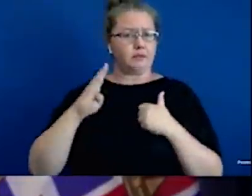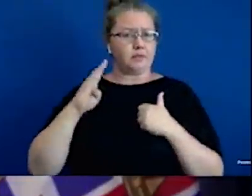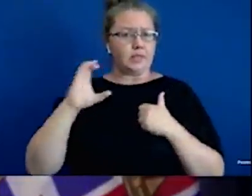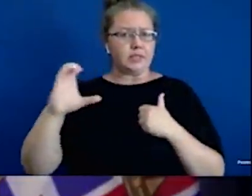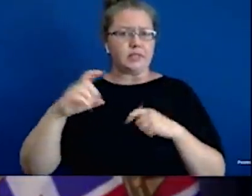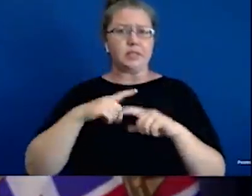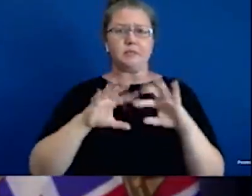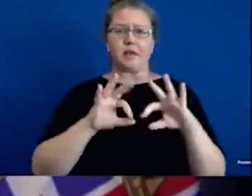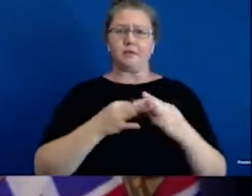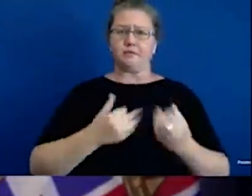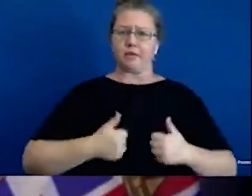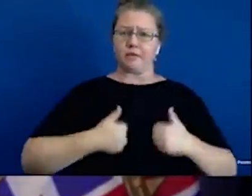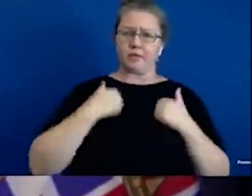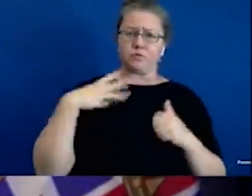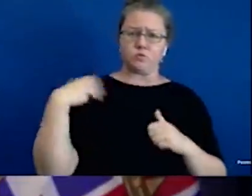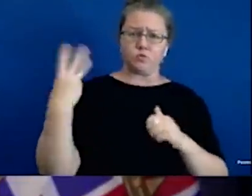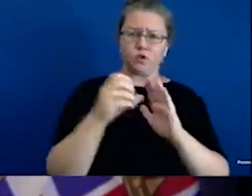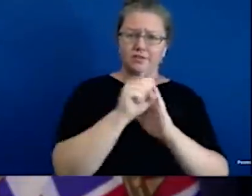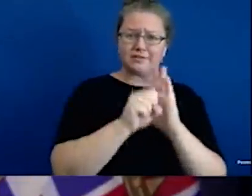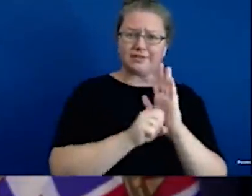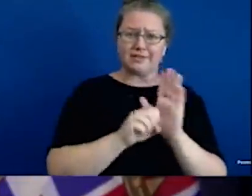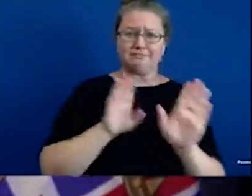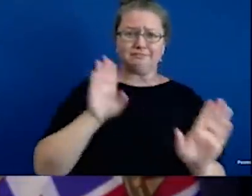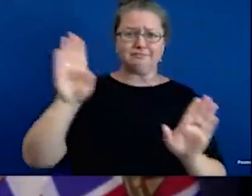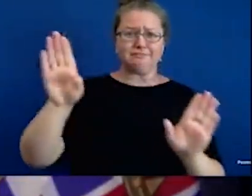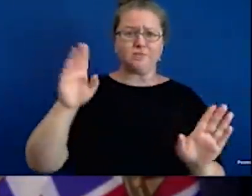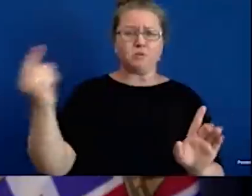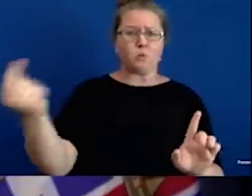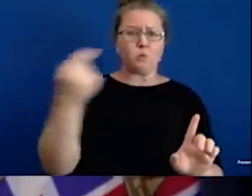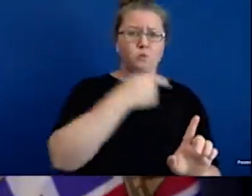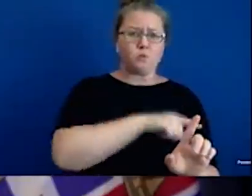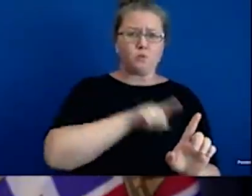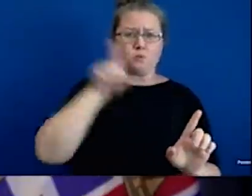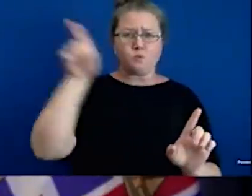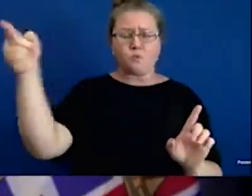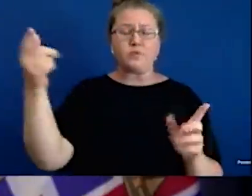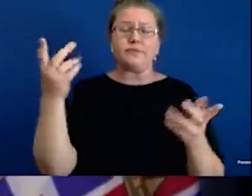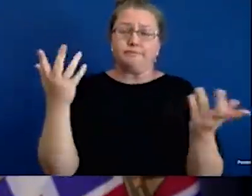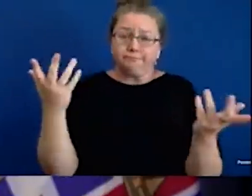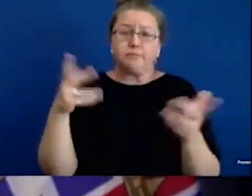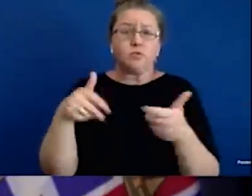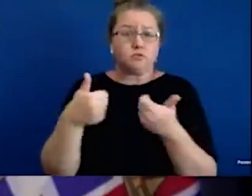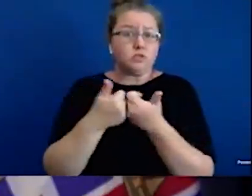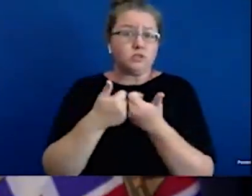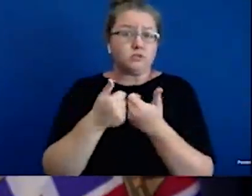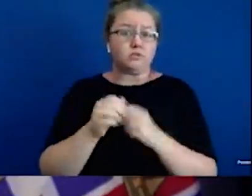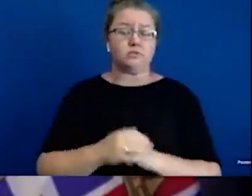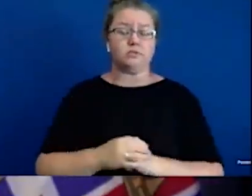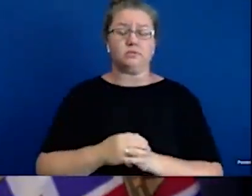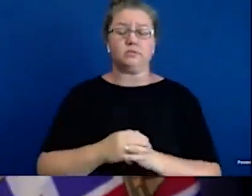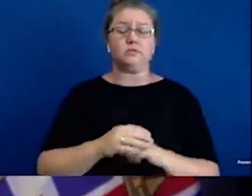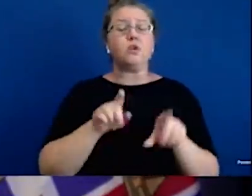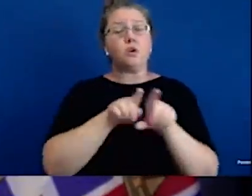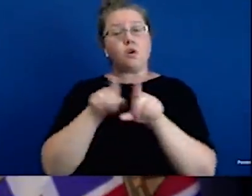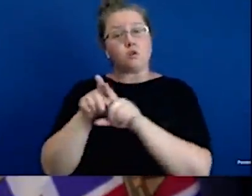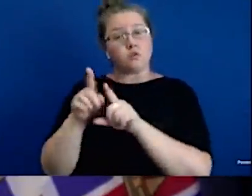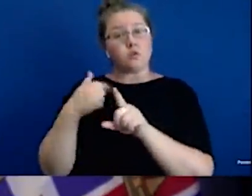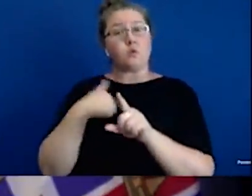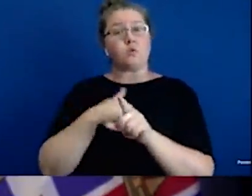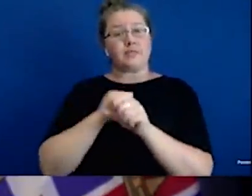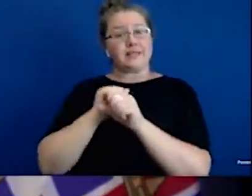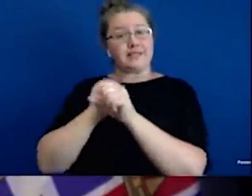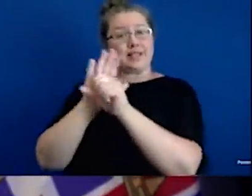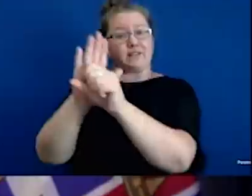back and forth and have family back and forth with Washington State. And that became a challenge for us. We have also advocated to